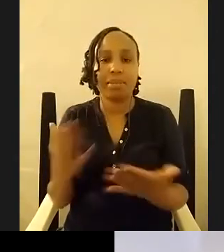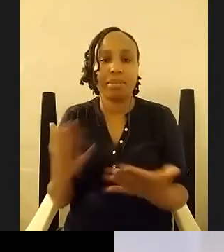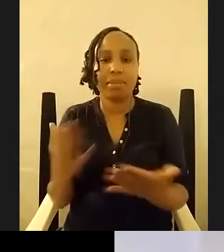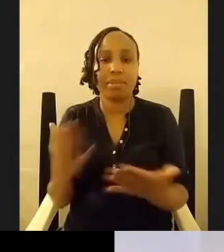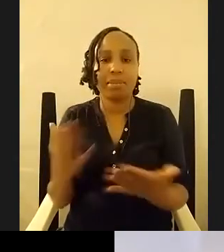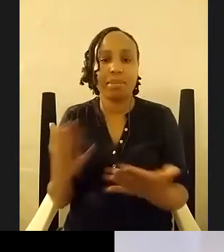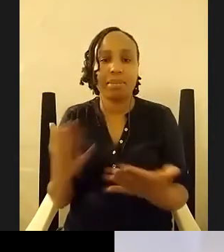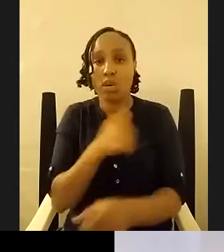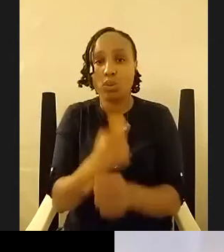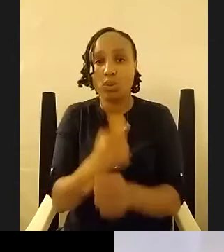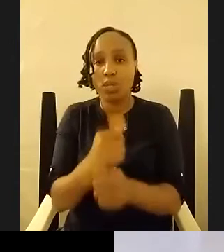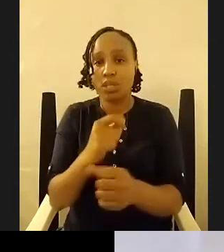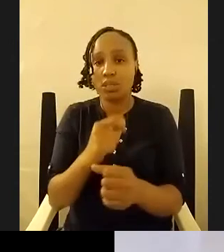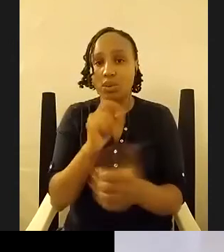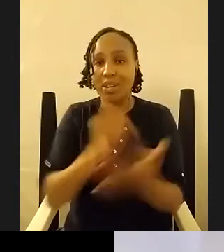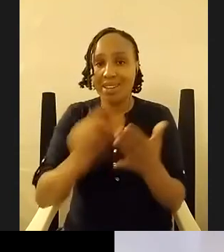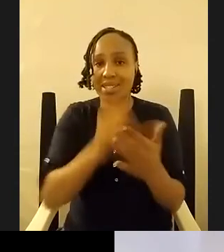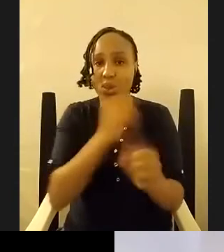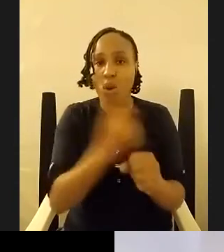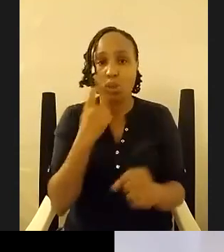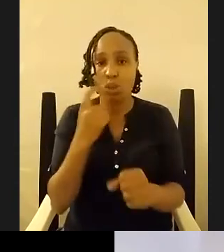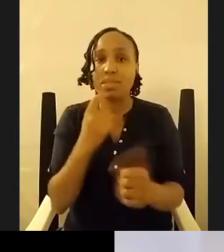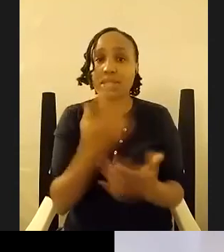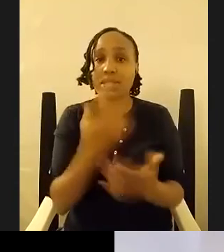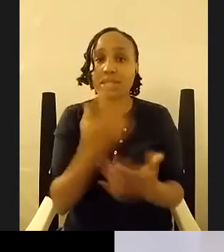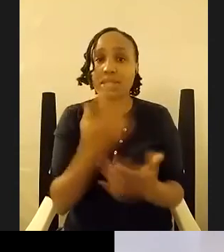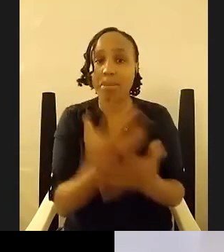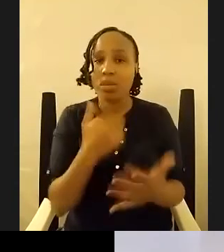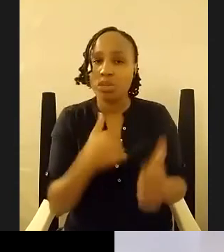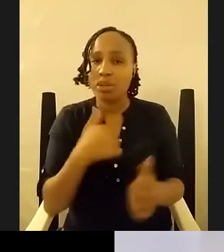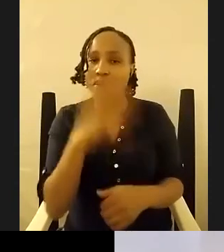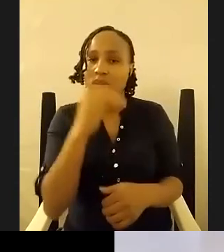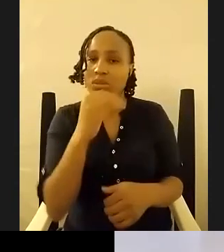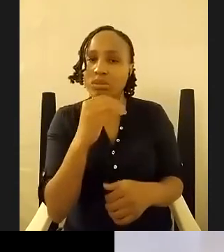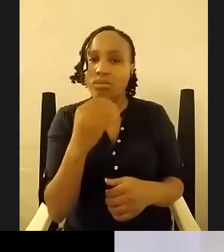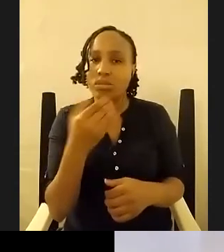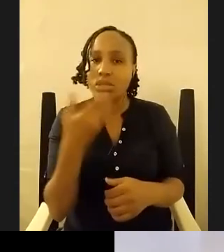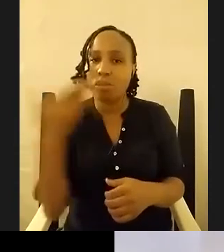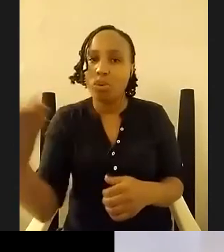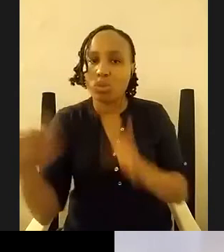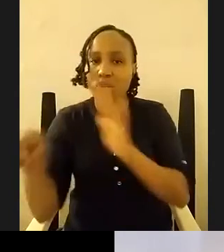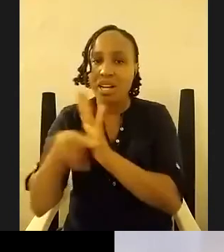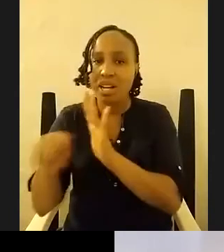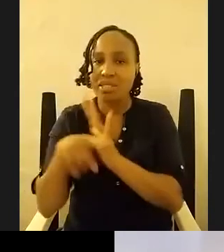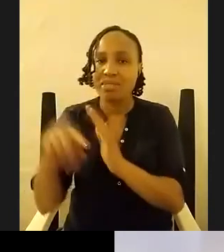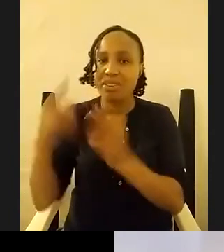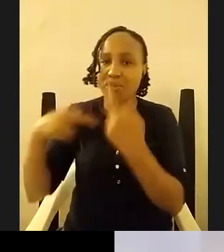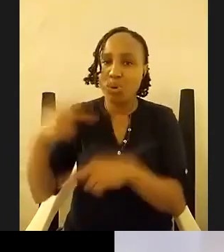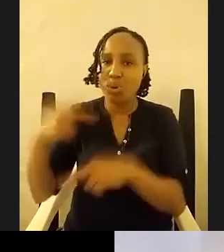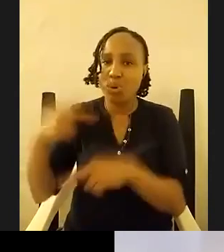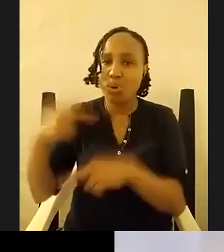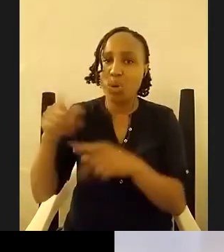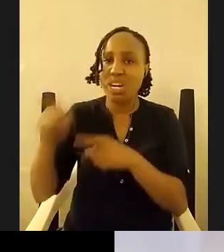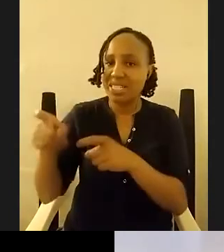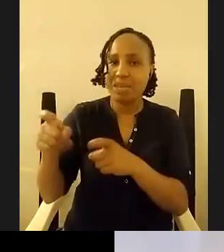it's something that i found the best response to negative reviews or criticism whatever is that only a builder can give you constructive